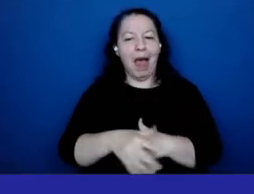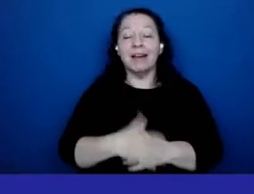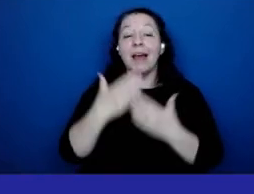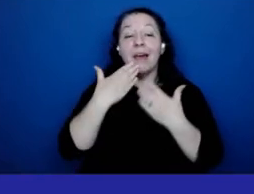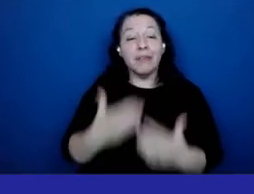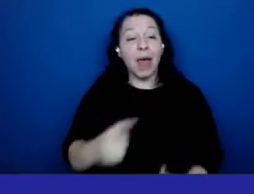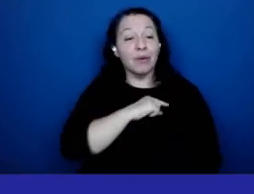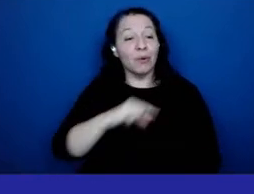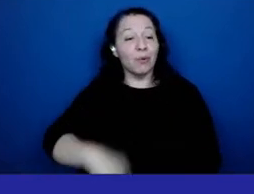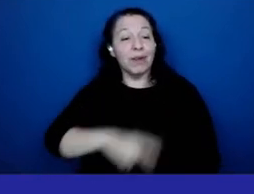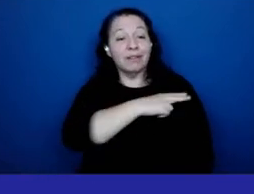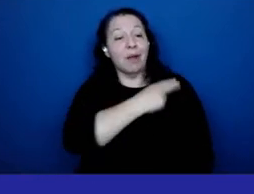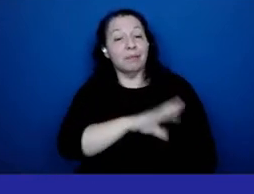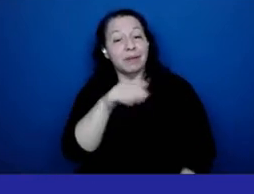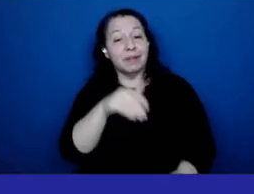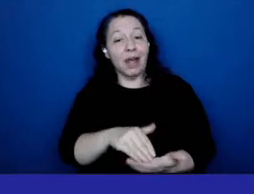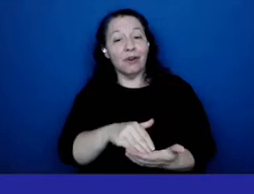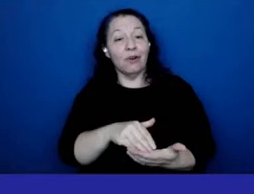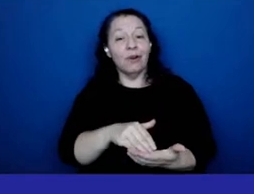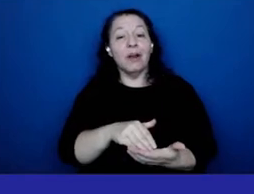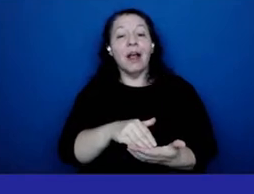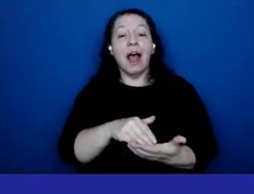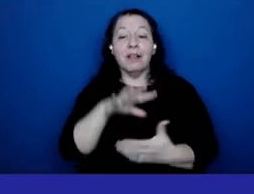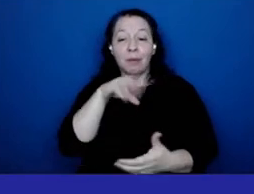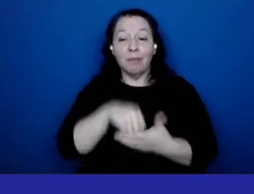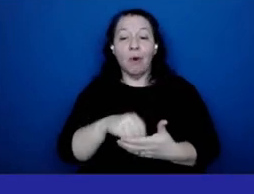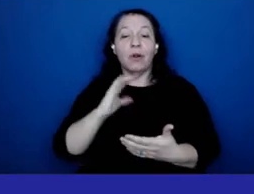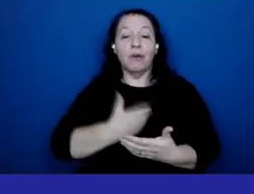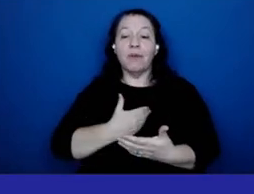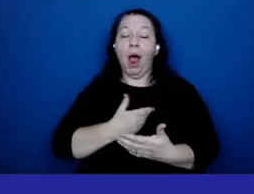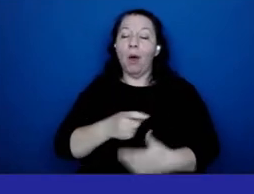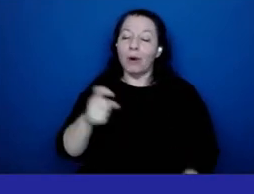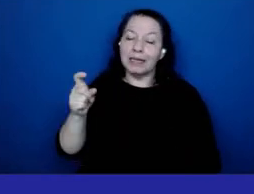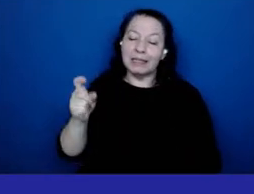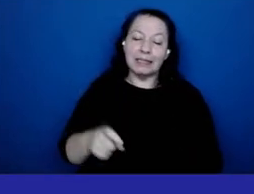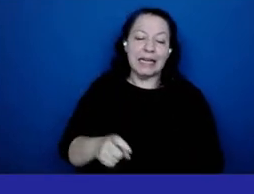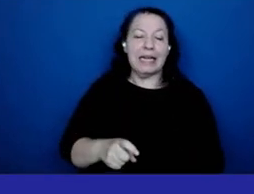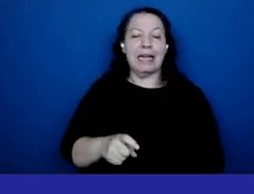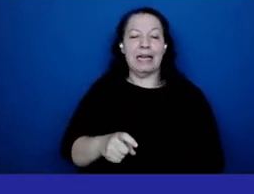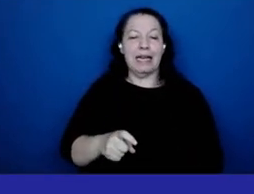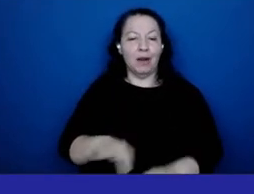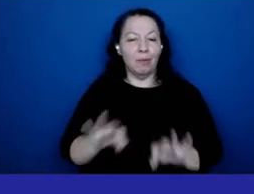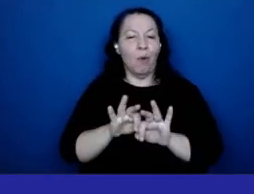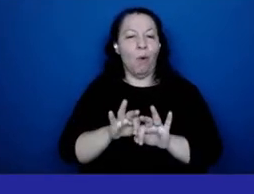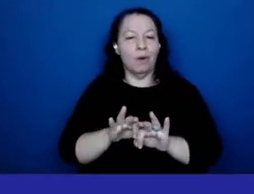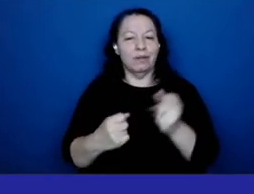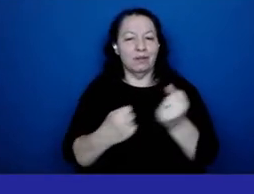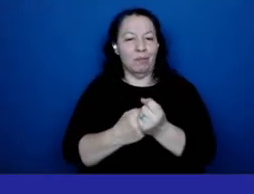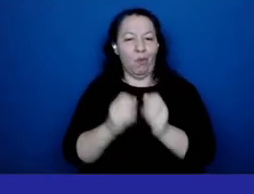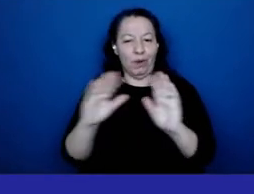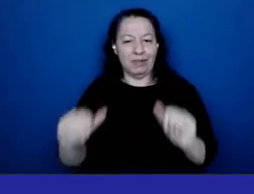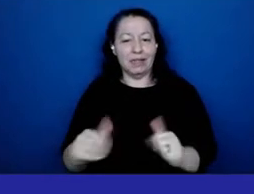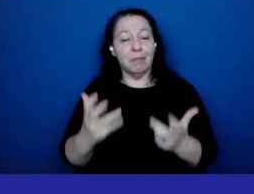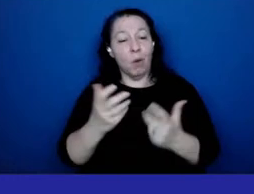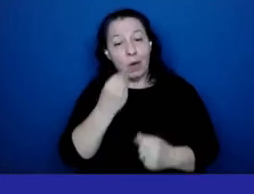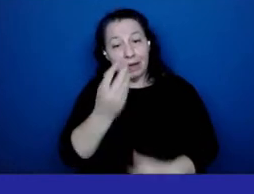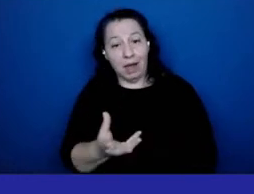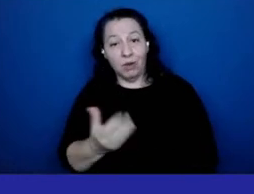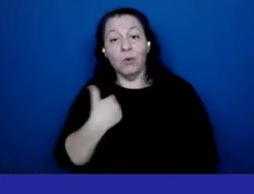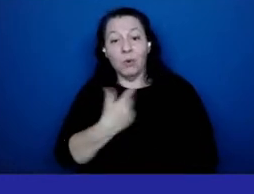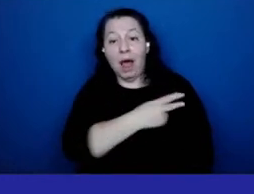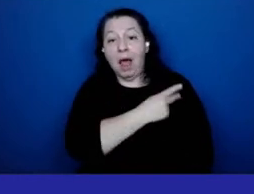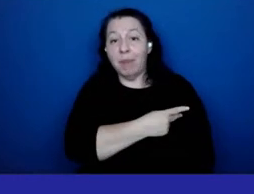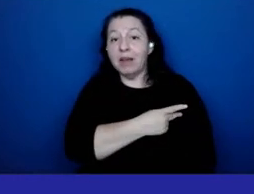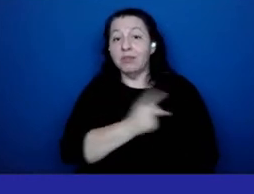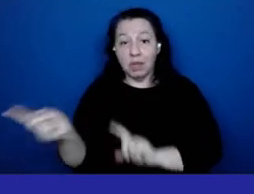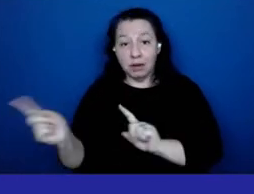as being part of our needed support system. I just want to say I have patients who have been at this